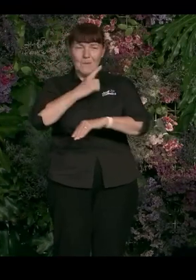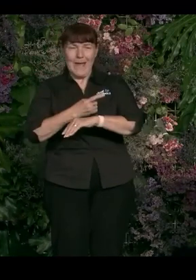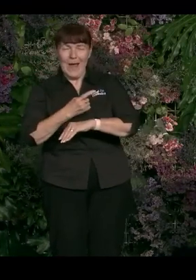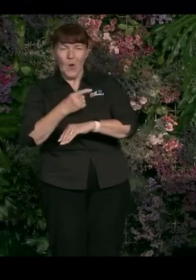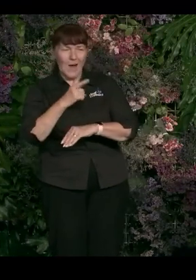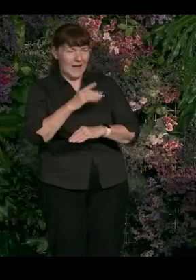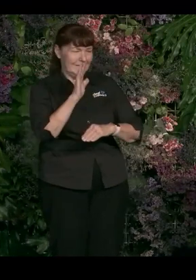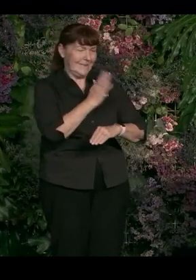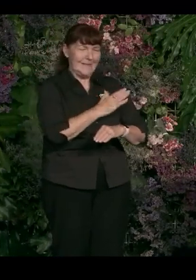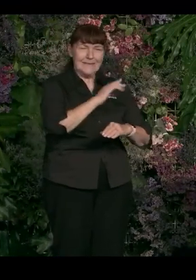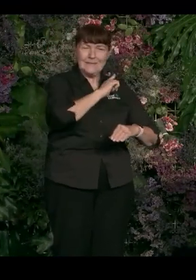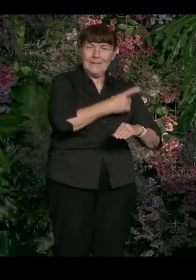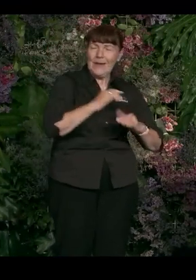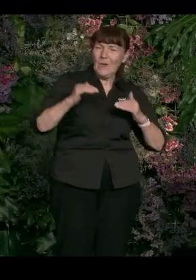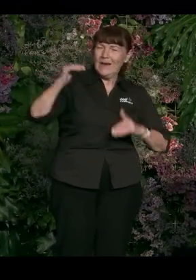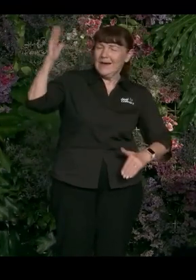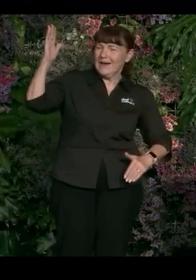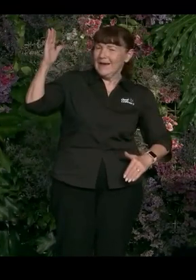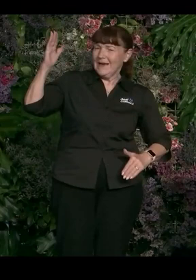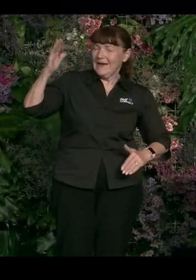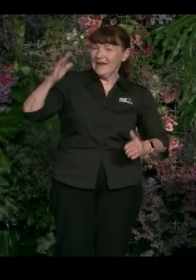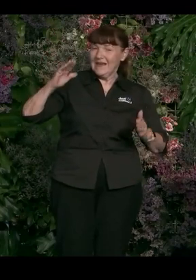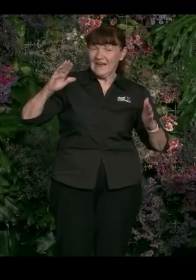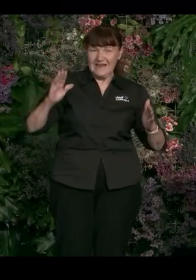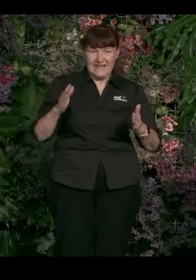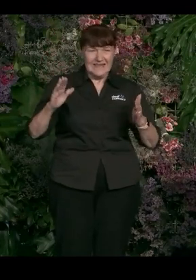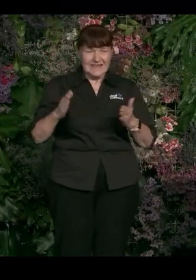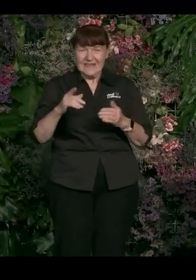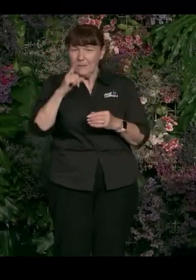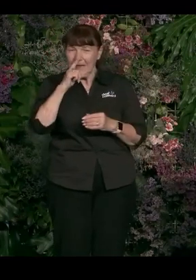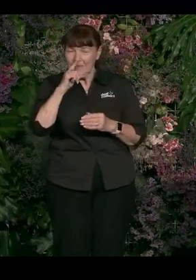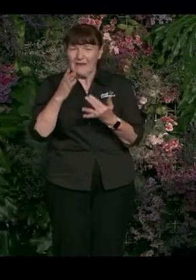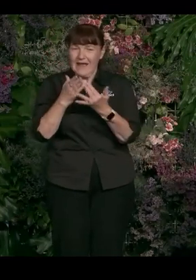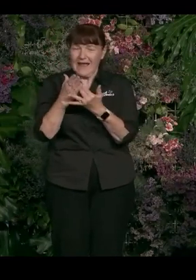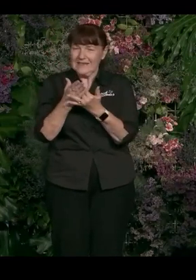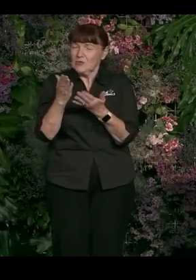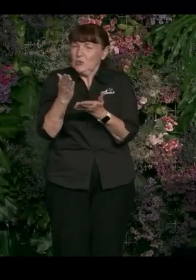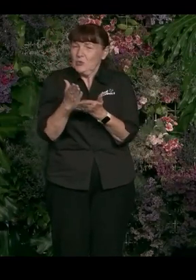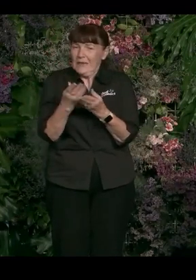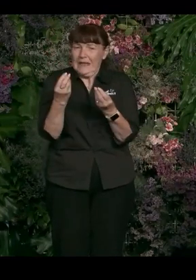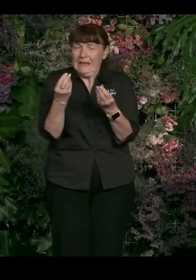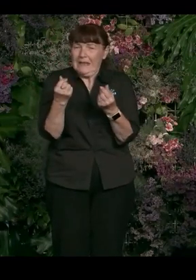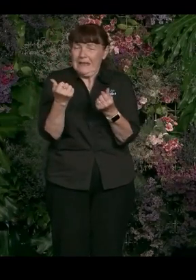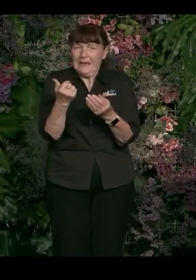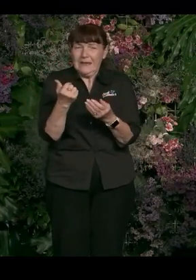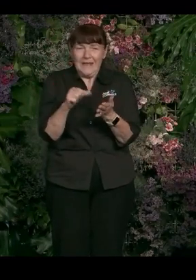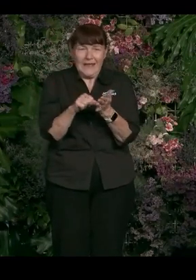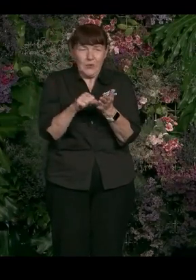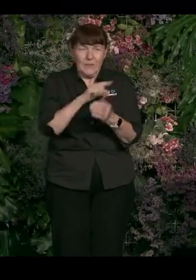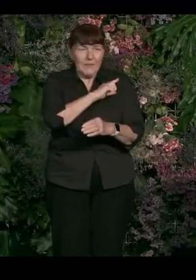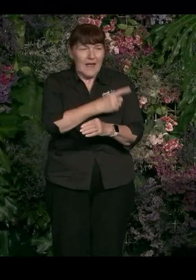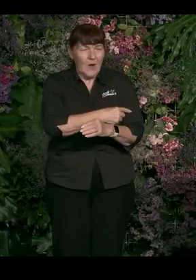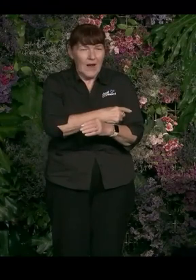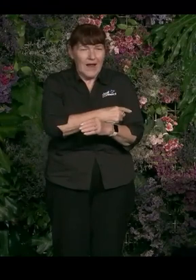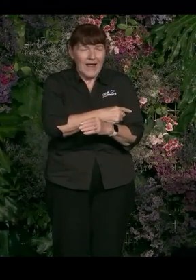that fewer and fewer people have access to real economic power, and that the gulf between those at the top and those at the